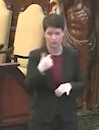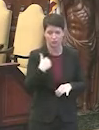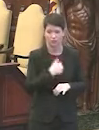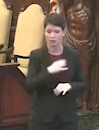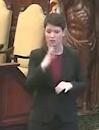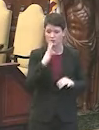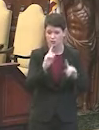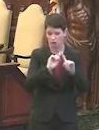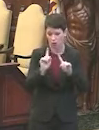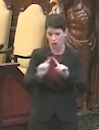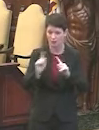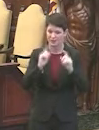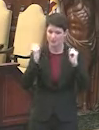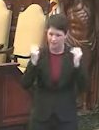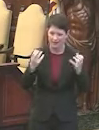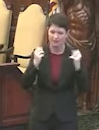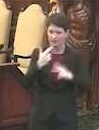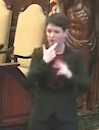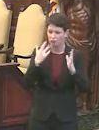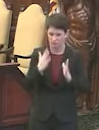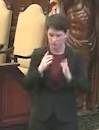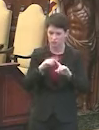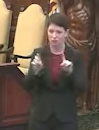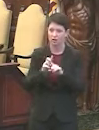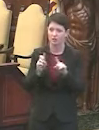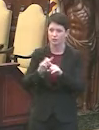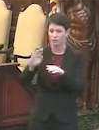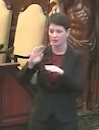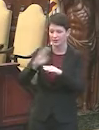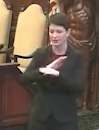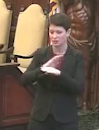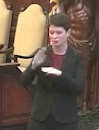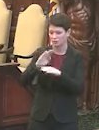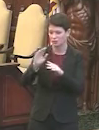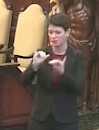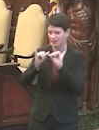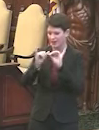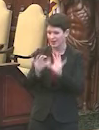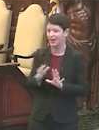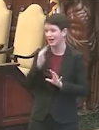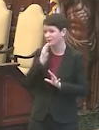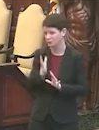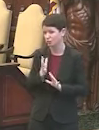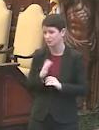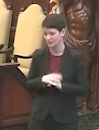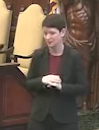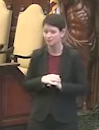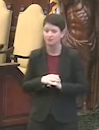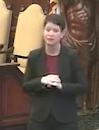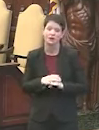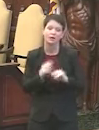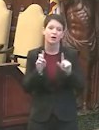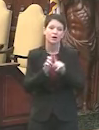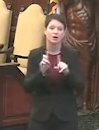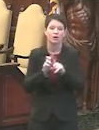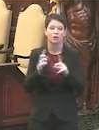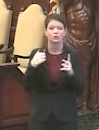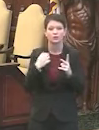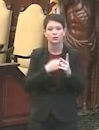we talked to a large number of restaurants and we also talked to industrial hygienists who are experts in this. And we also